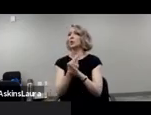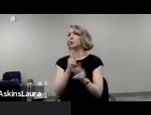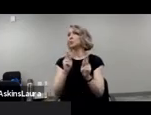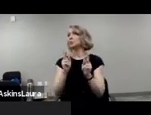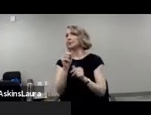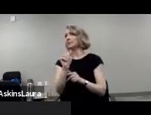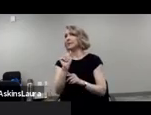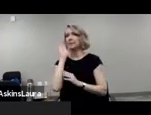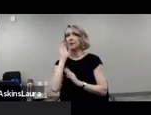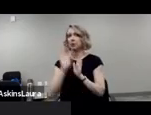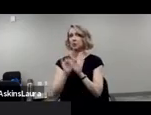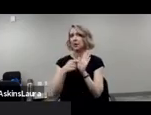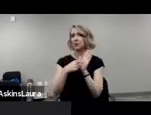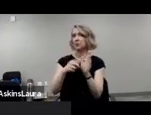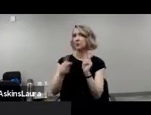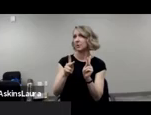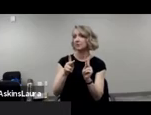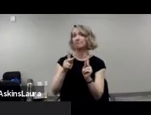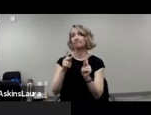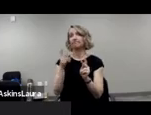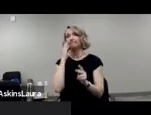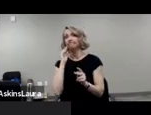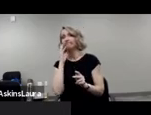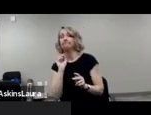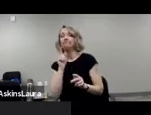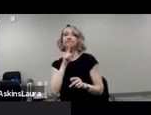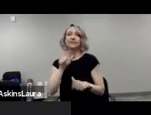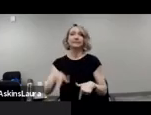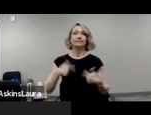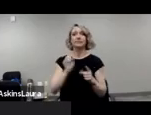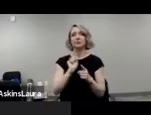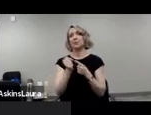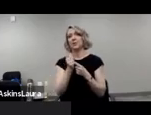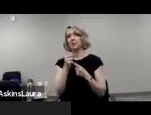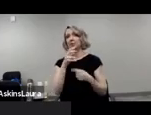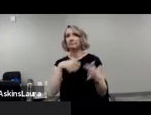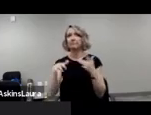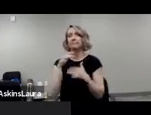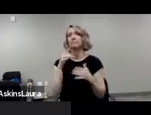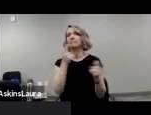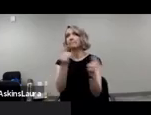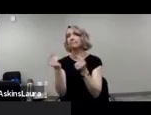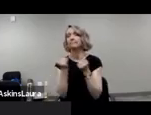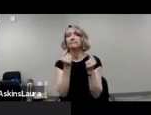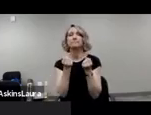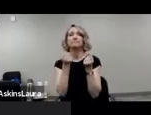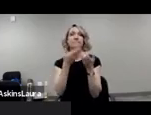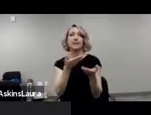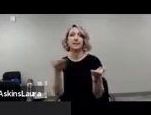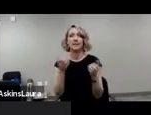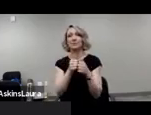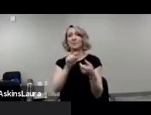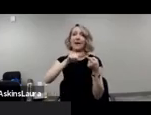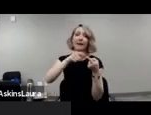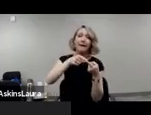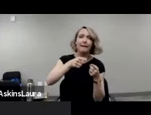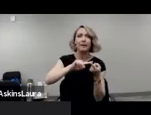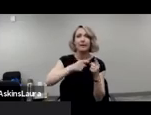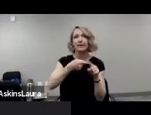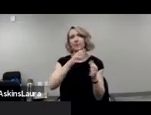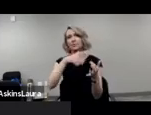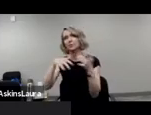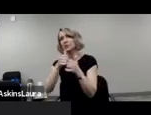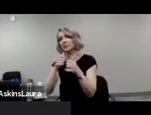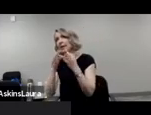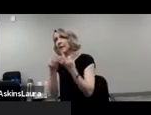disability images that show people in real-life situations doing a variety of things alongside friends, family members,